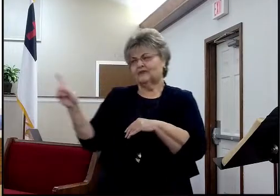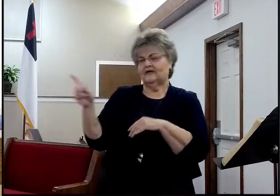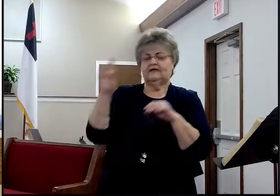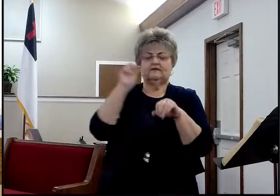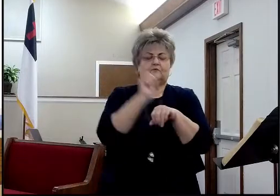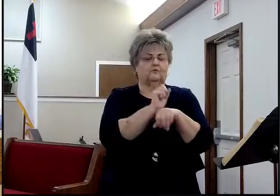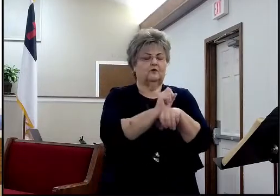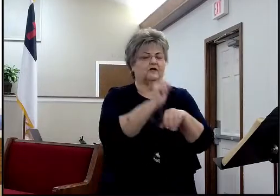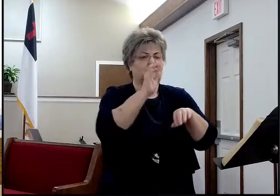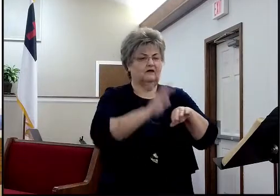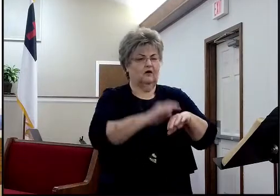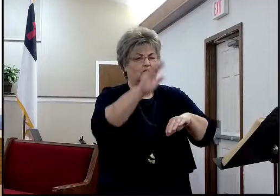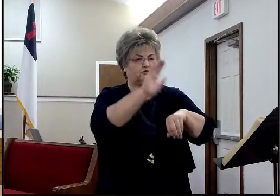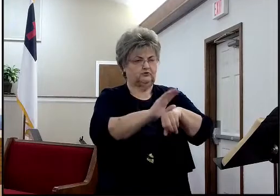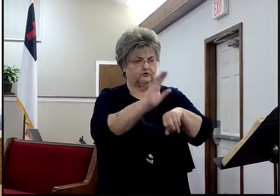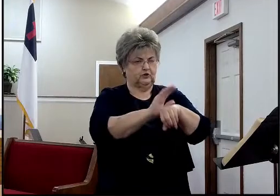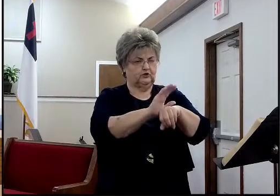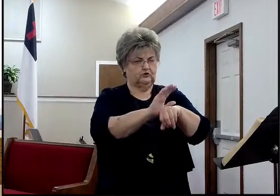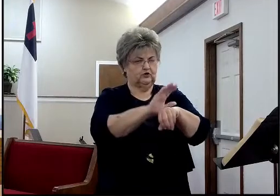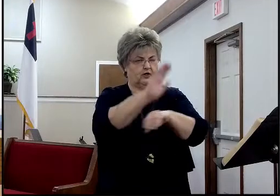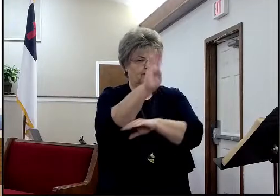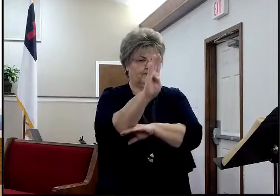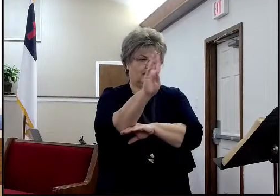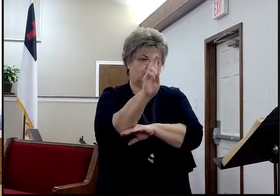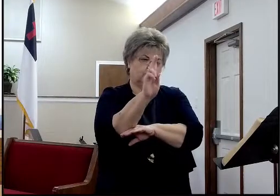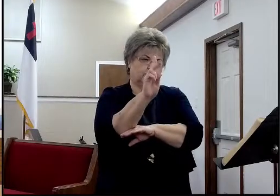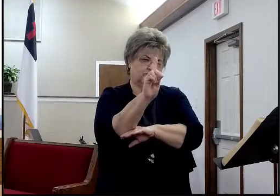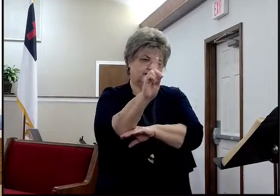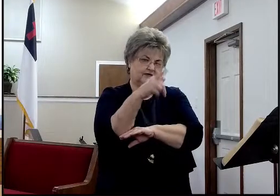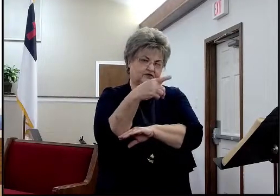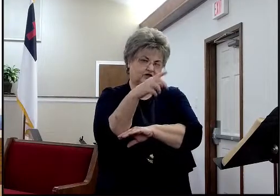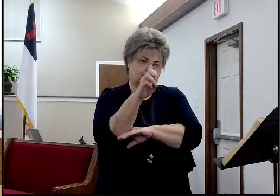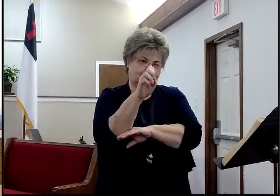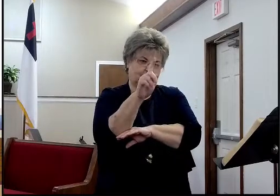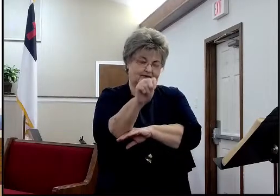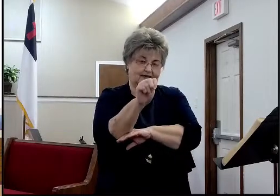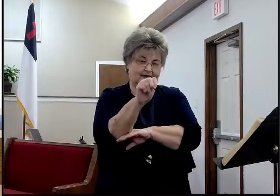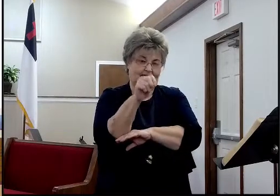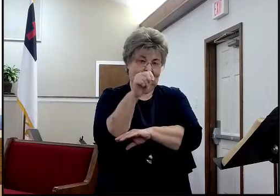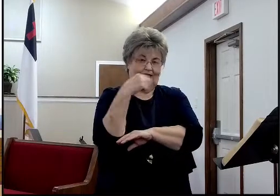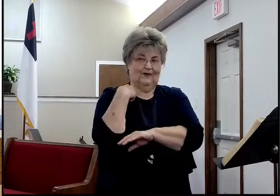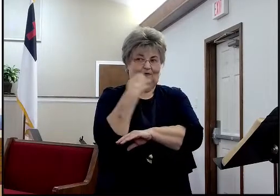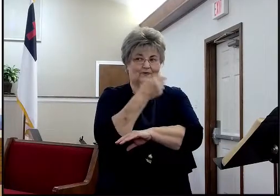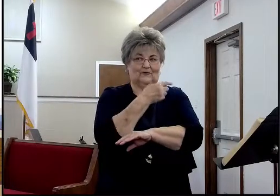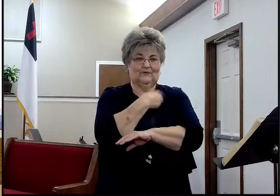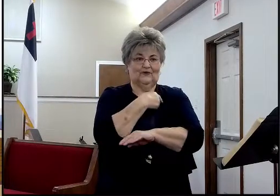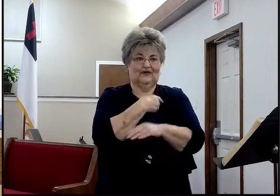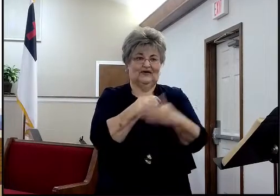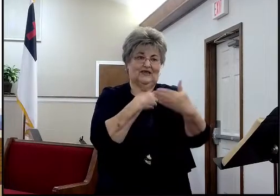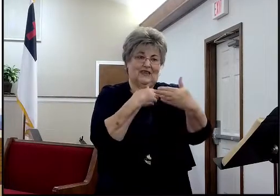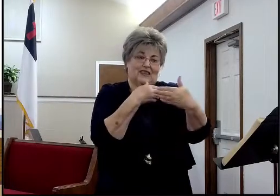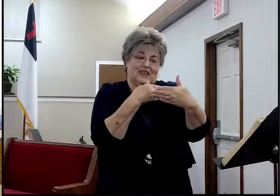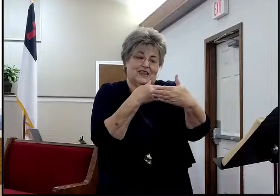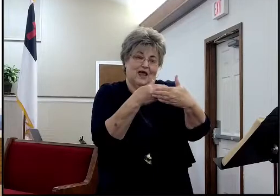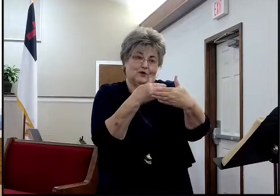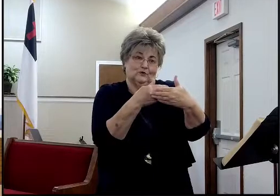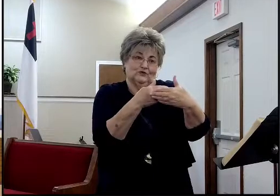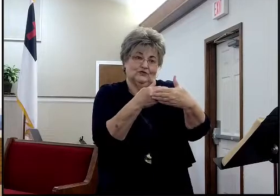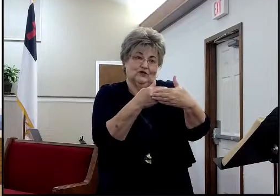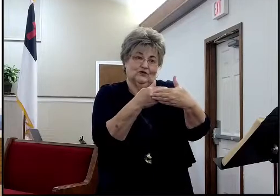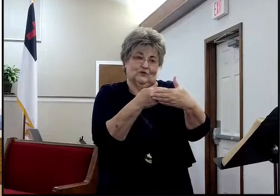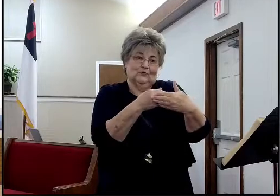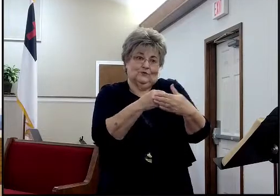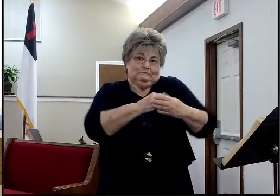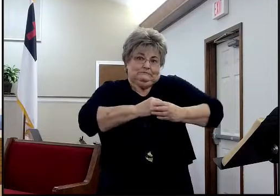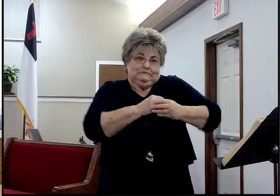And in case you hadn't noticed, we are getting close to being out of room again. And so, I want you to be in prayer that God would show himself,